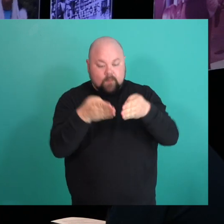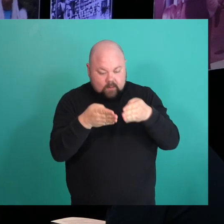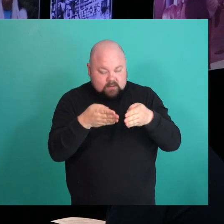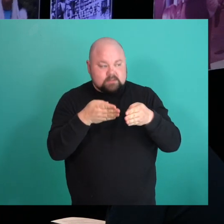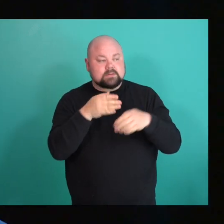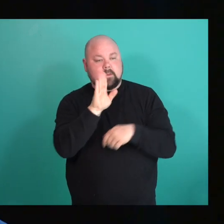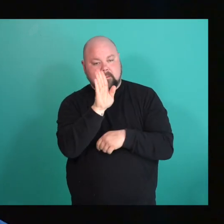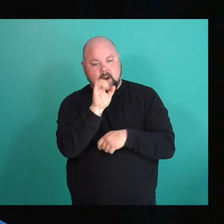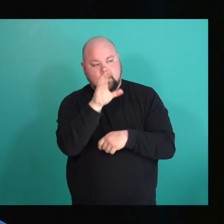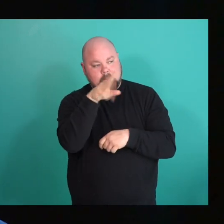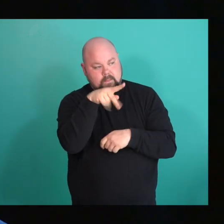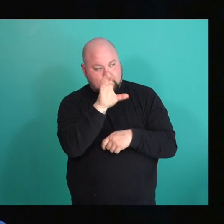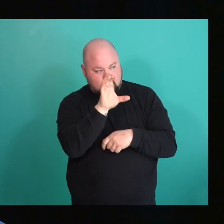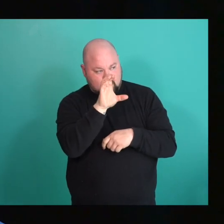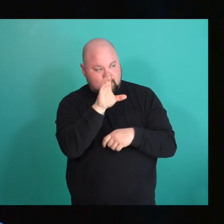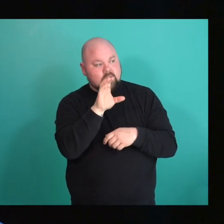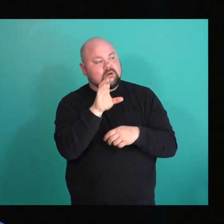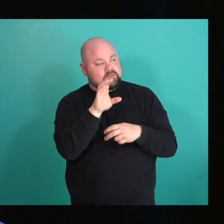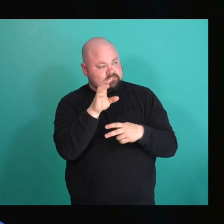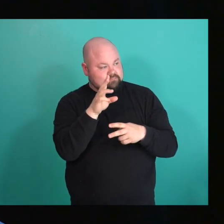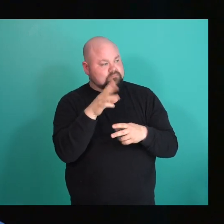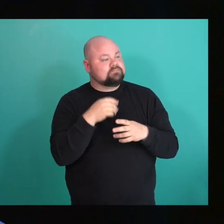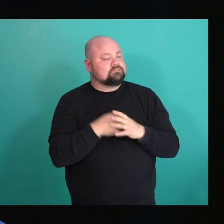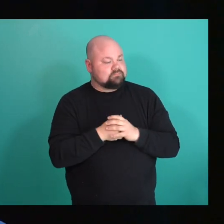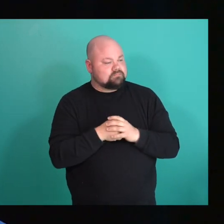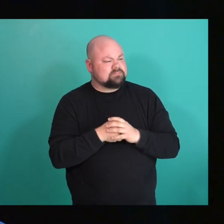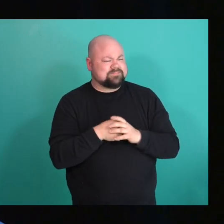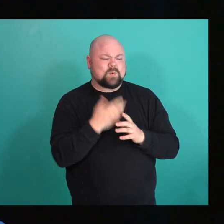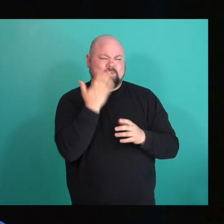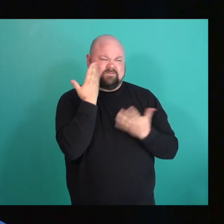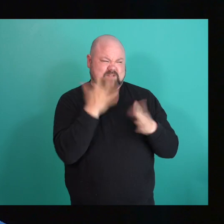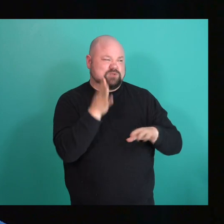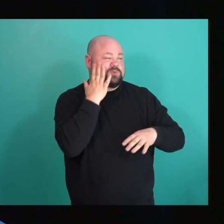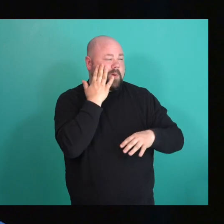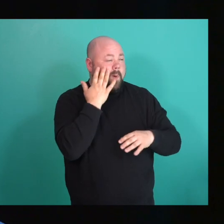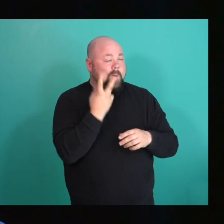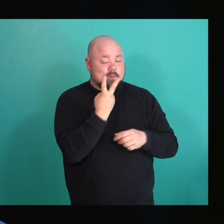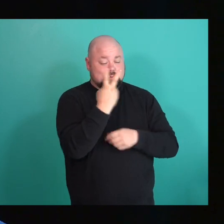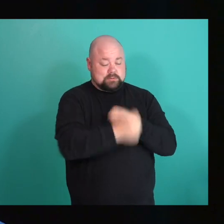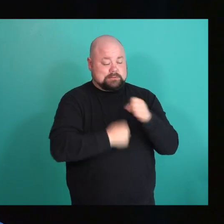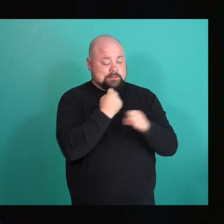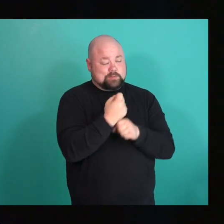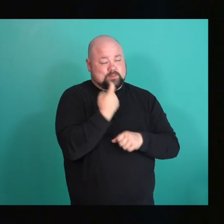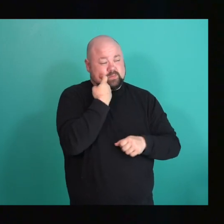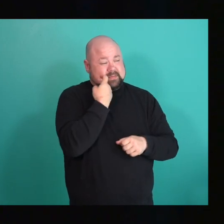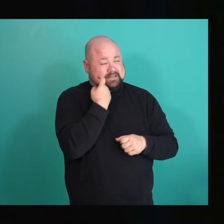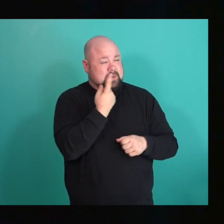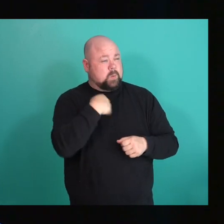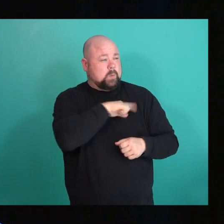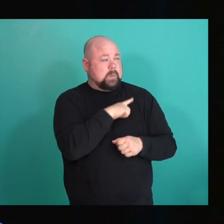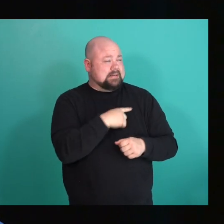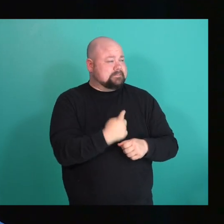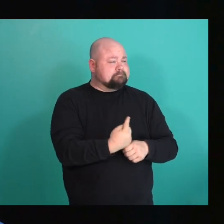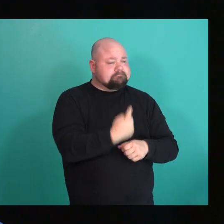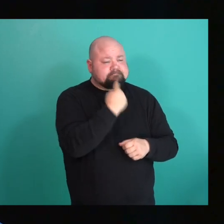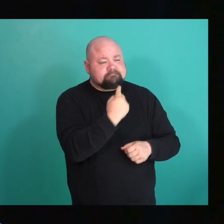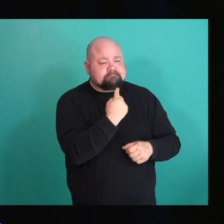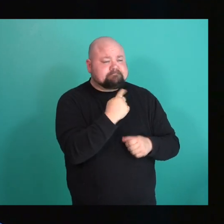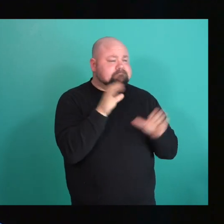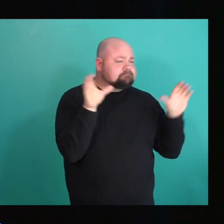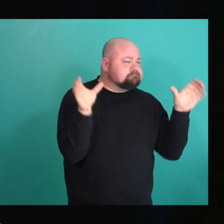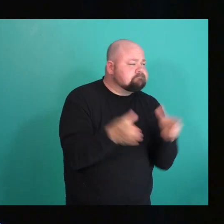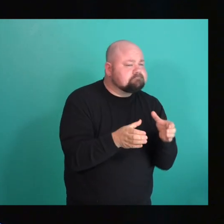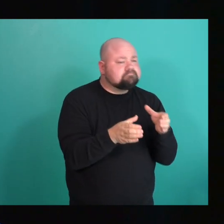And, you know, we all know that over the past two years, so many of us have missed out on those chances to gather and